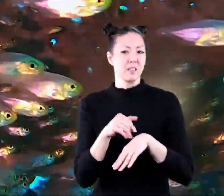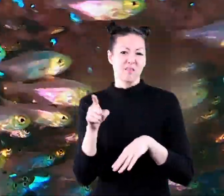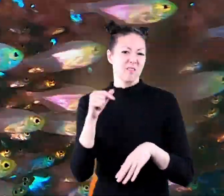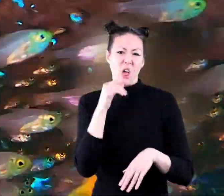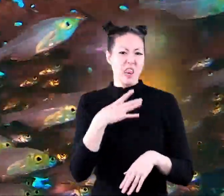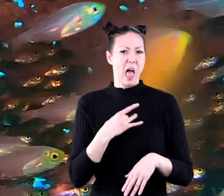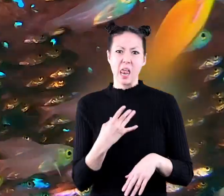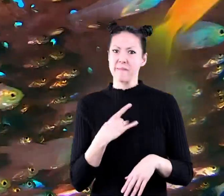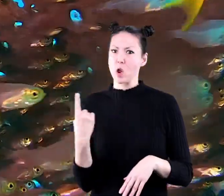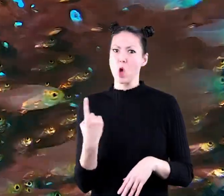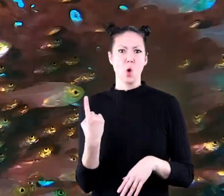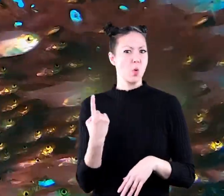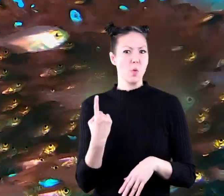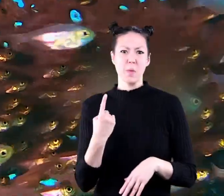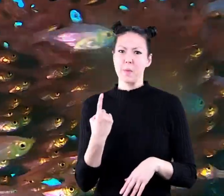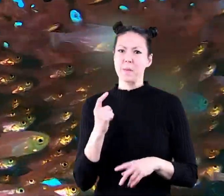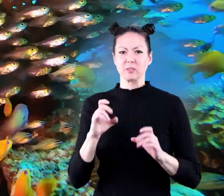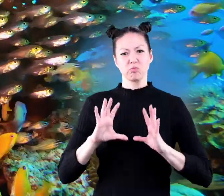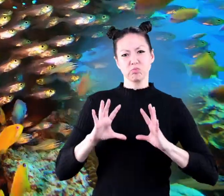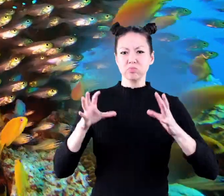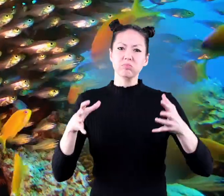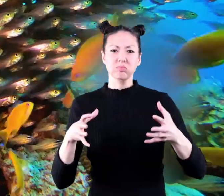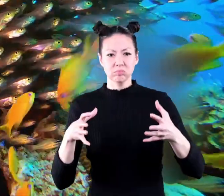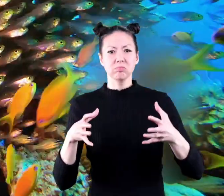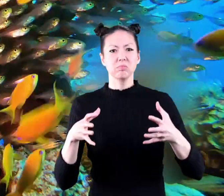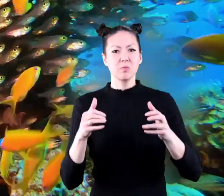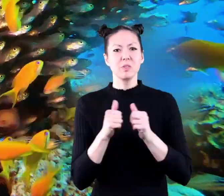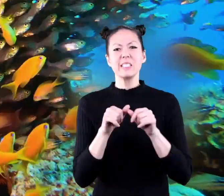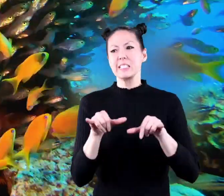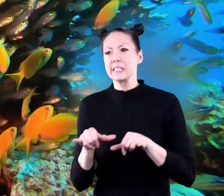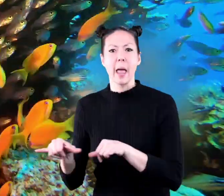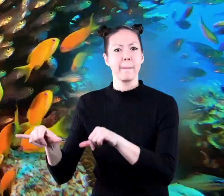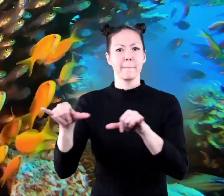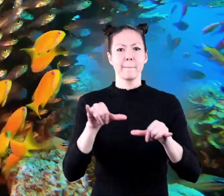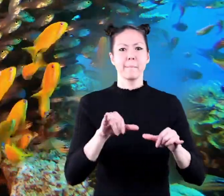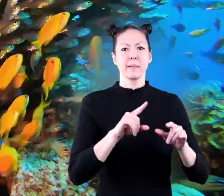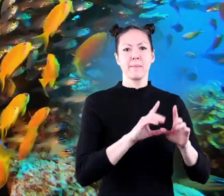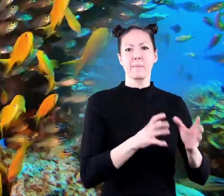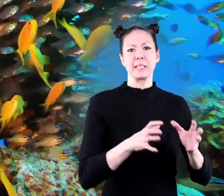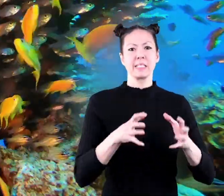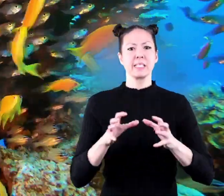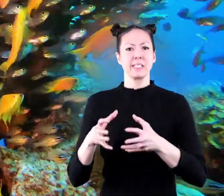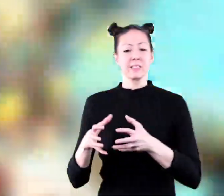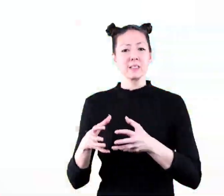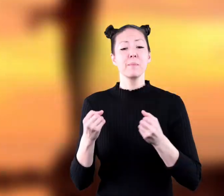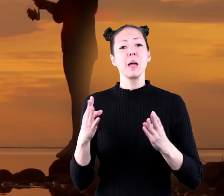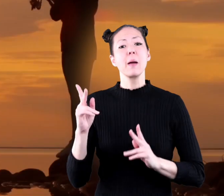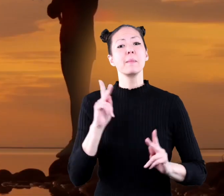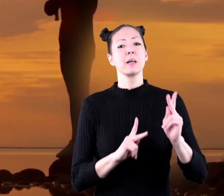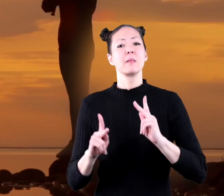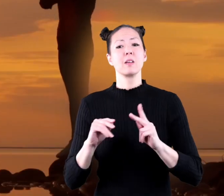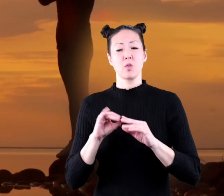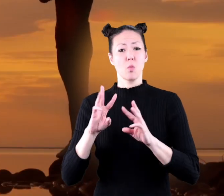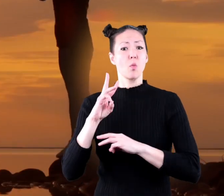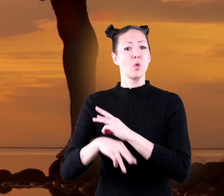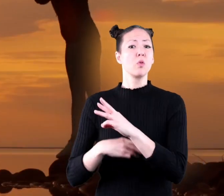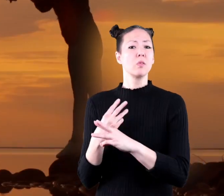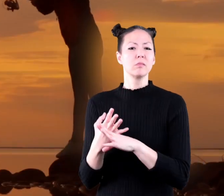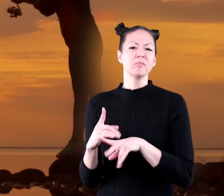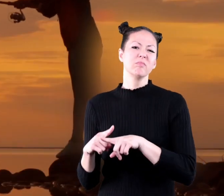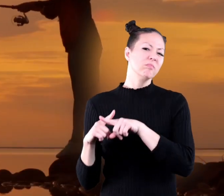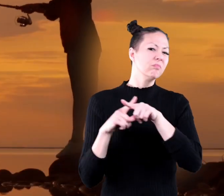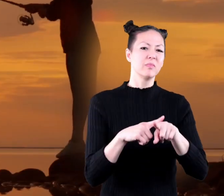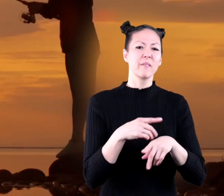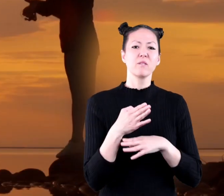they don't like to live alone they do best when they are with their same species many people in the world